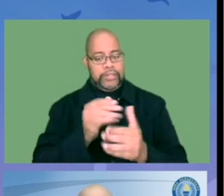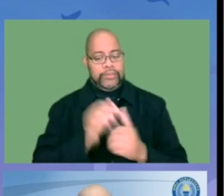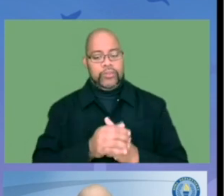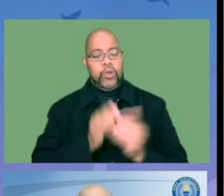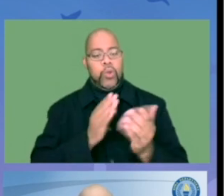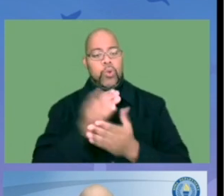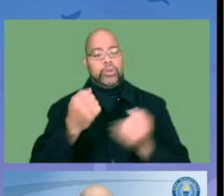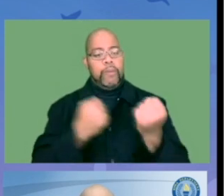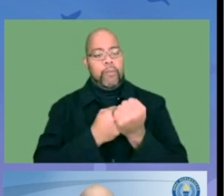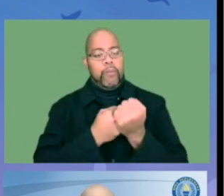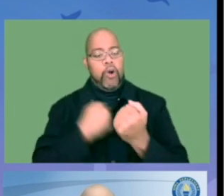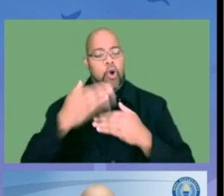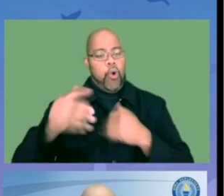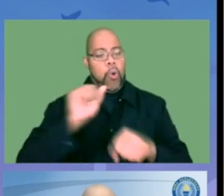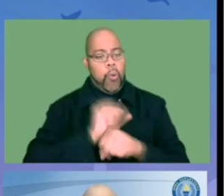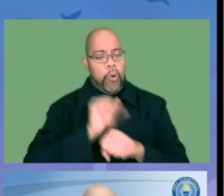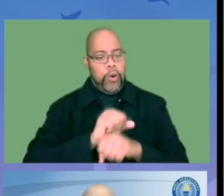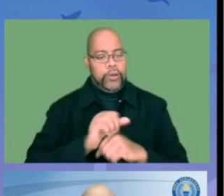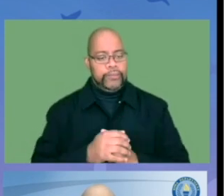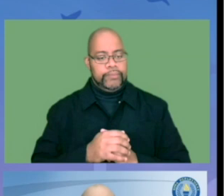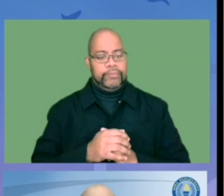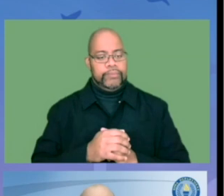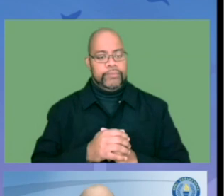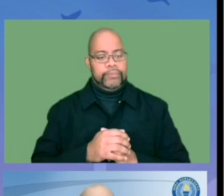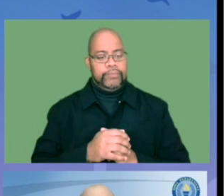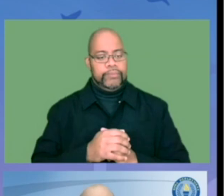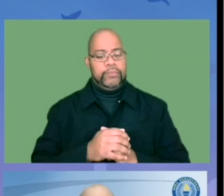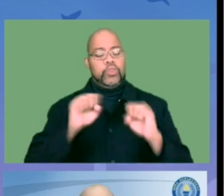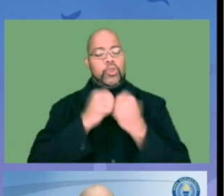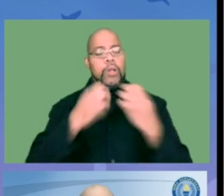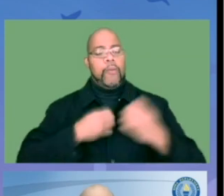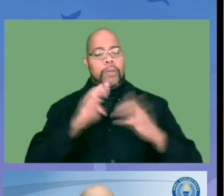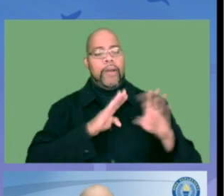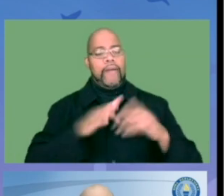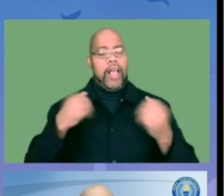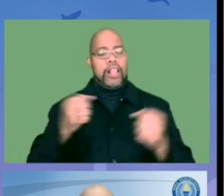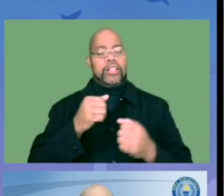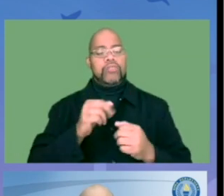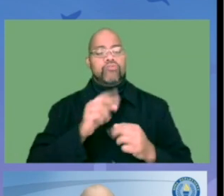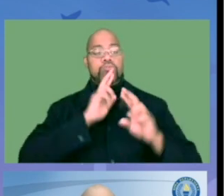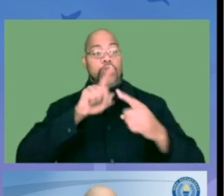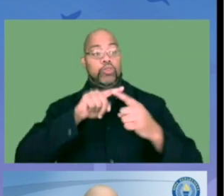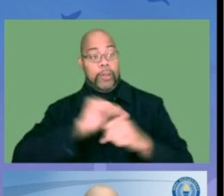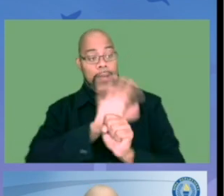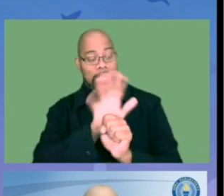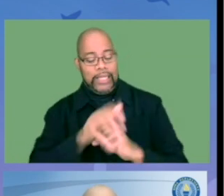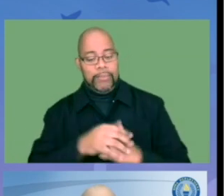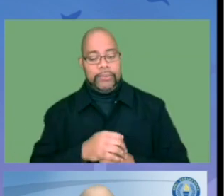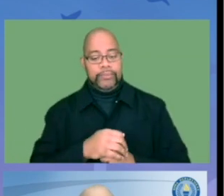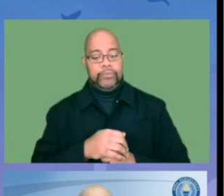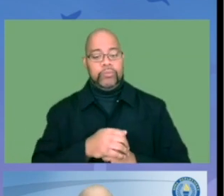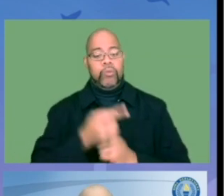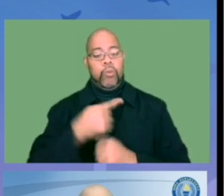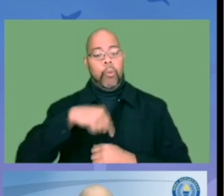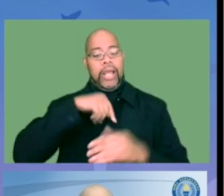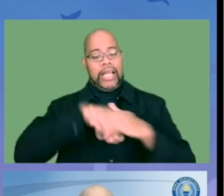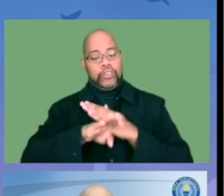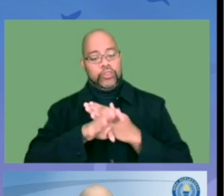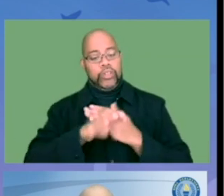relief dollars to support our ongoing work around social, emotional, behavioral health in response to the pandemic,